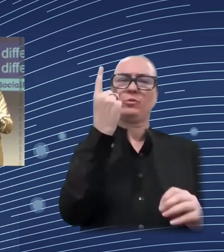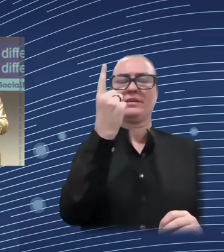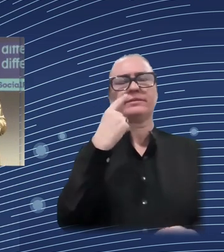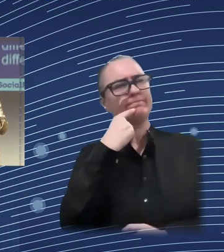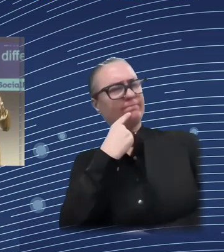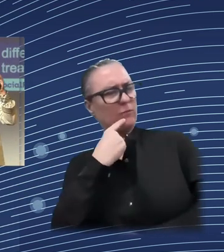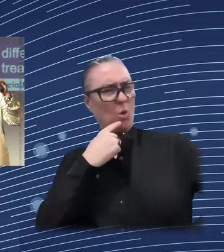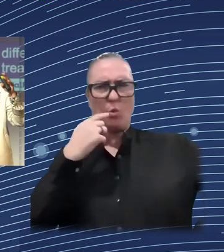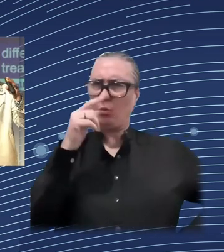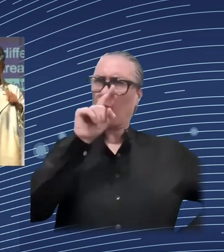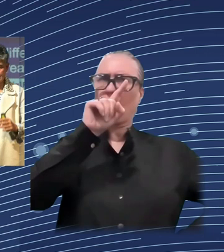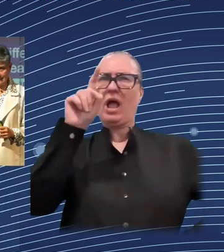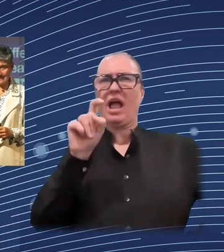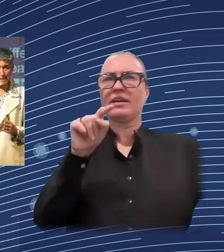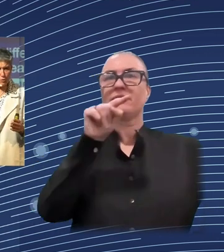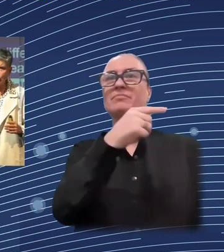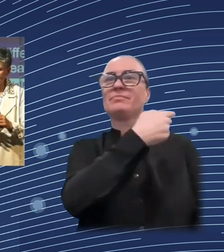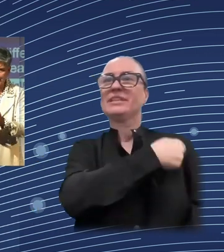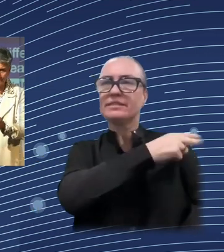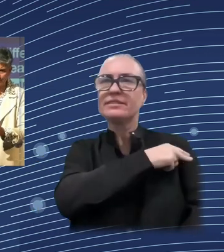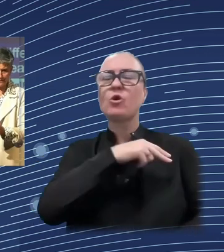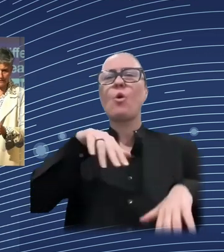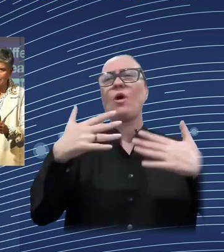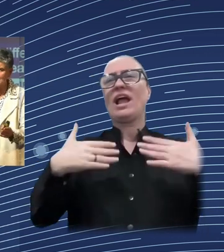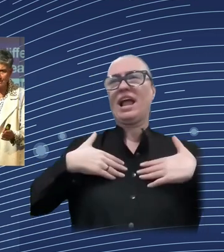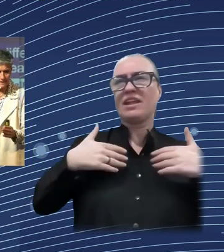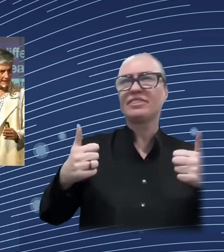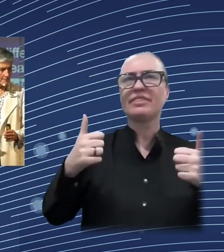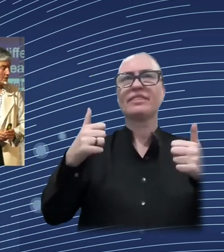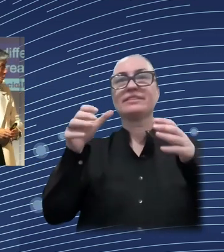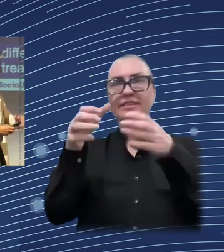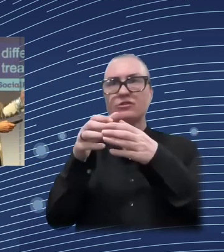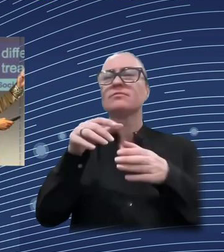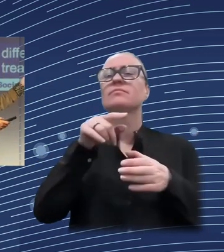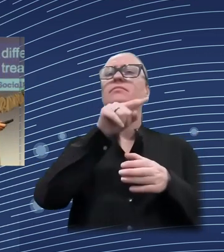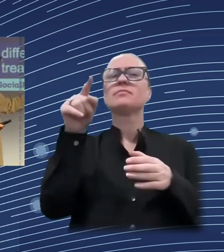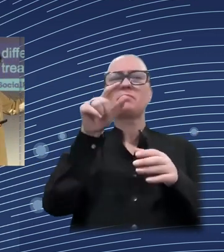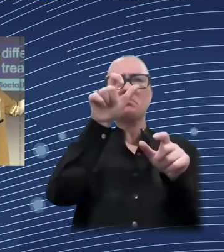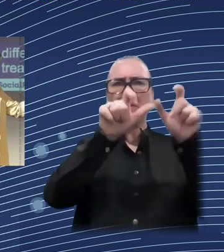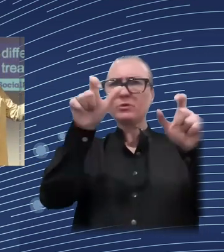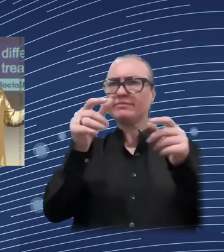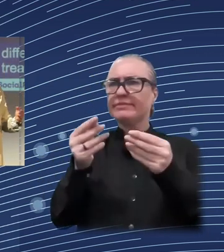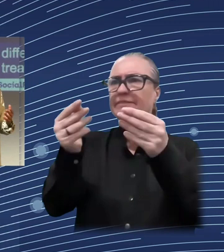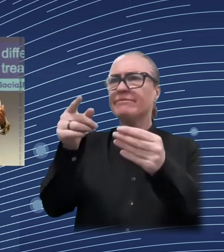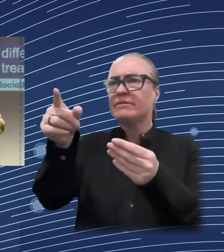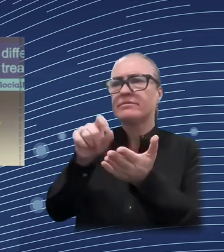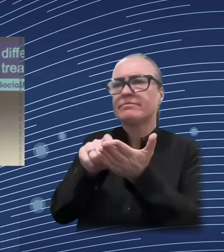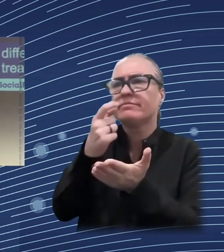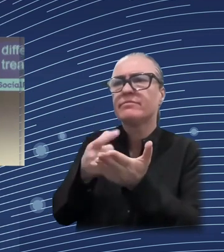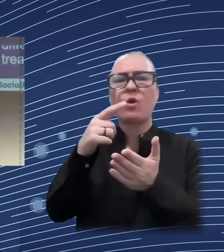That is what we have to co-create in labor or in, or in educational attainment or in the digital, any digital